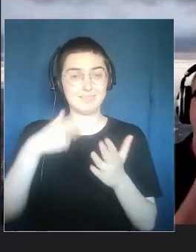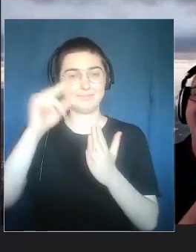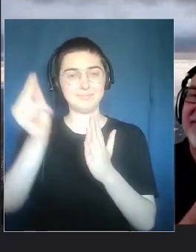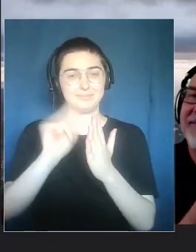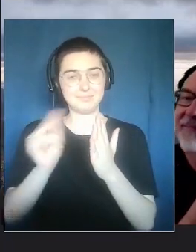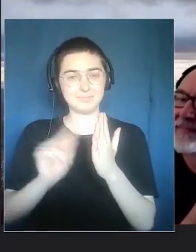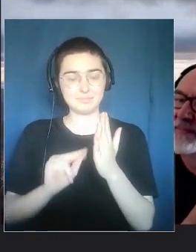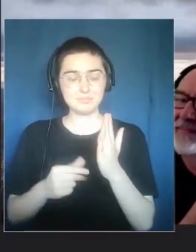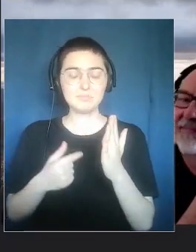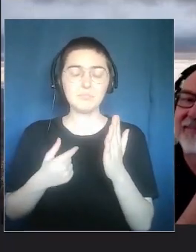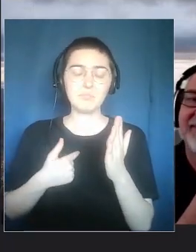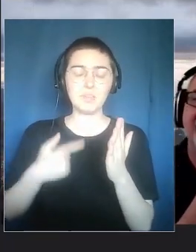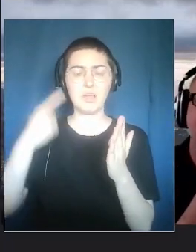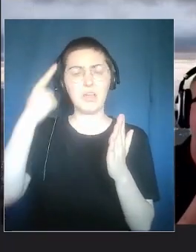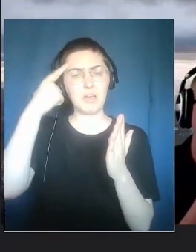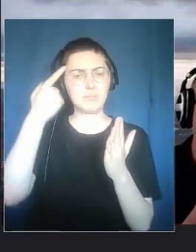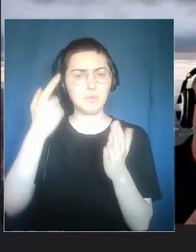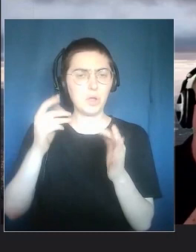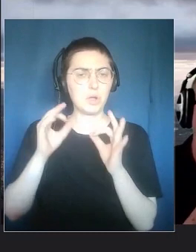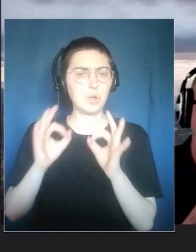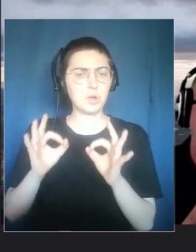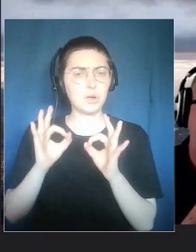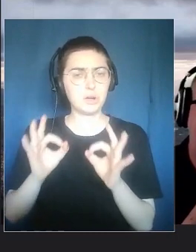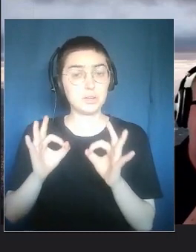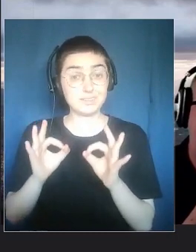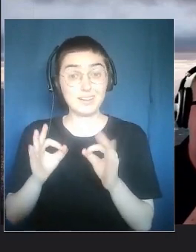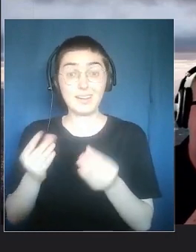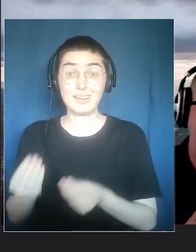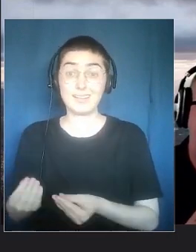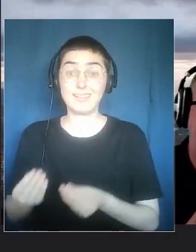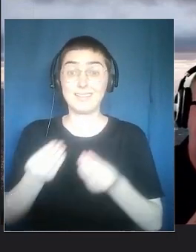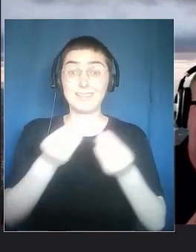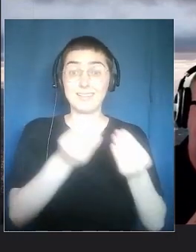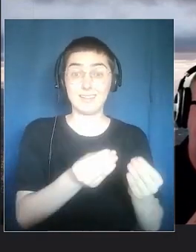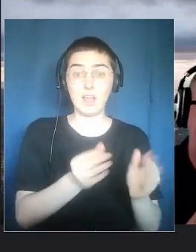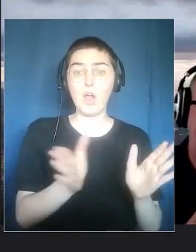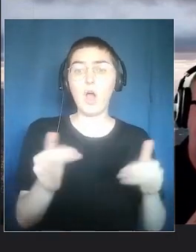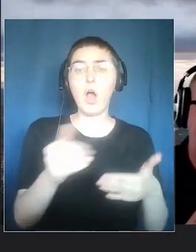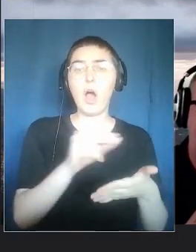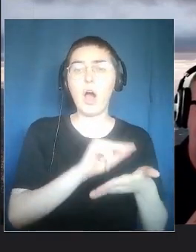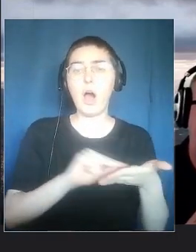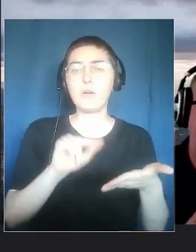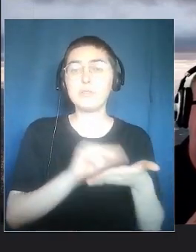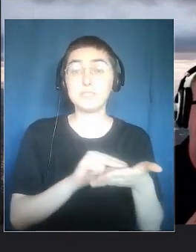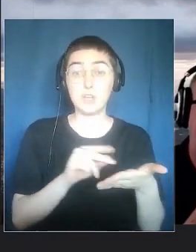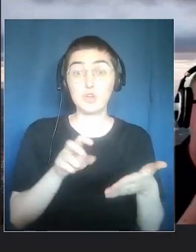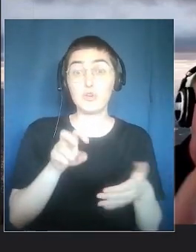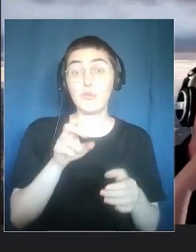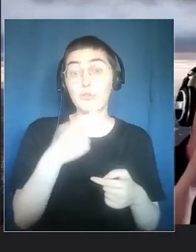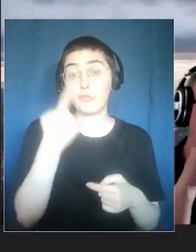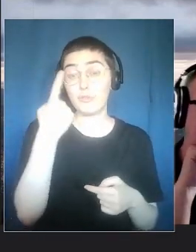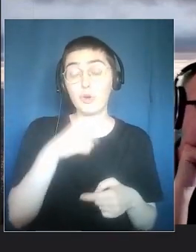things. I thought this play was theatrically valid,